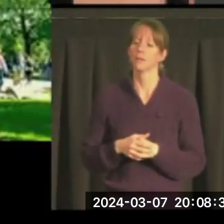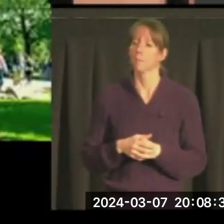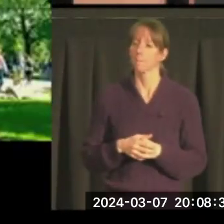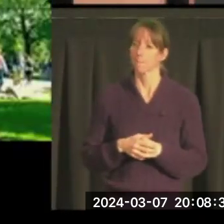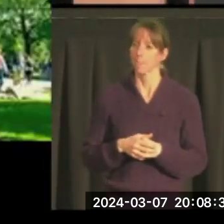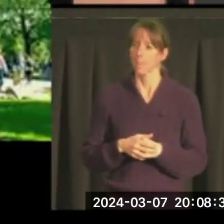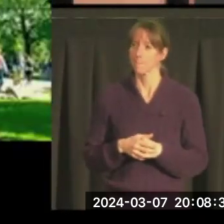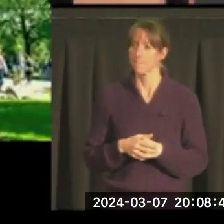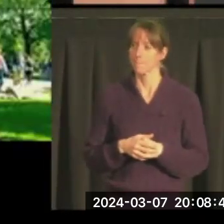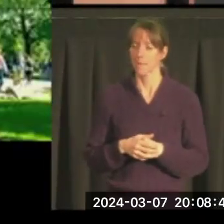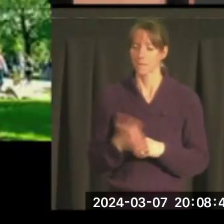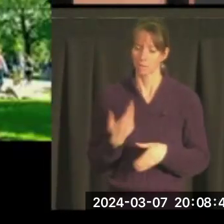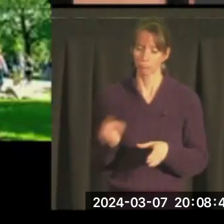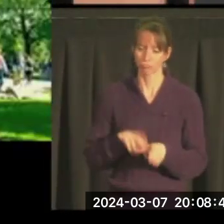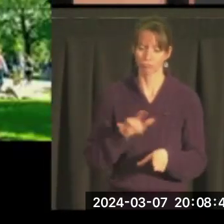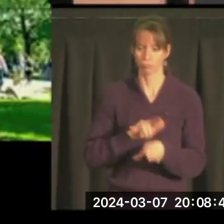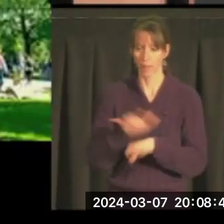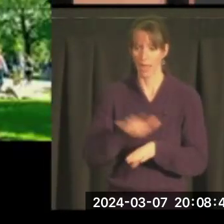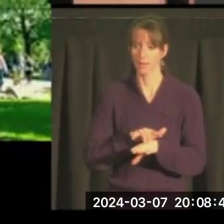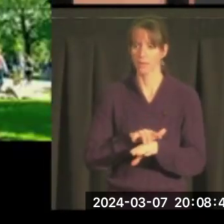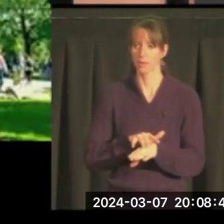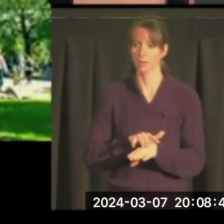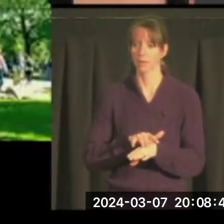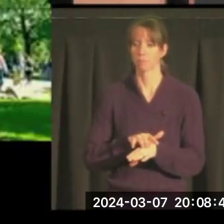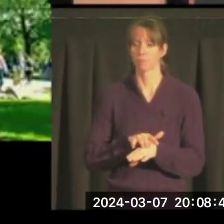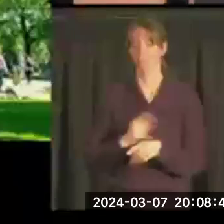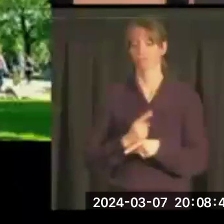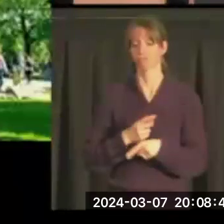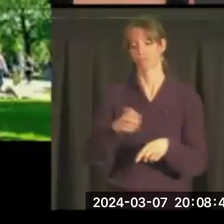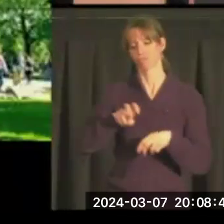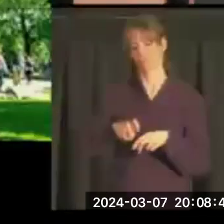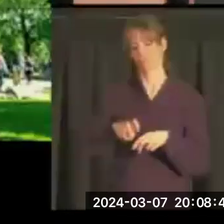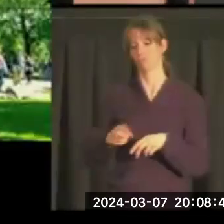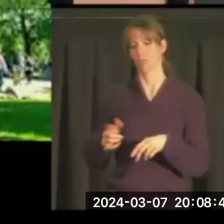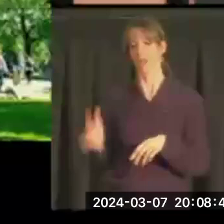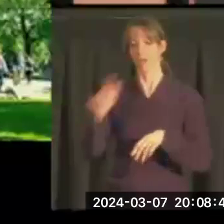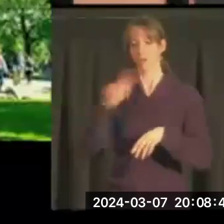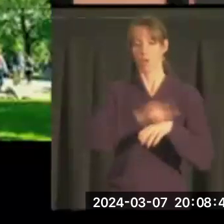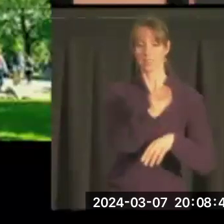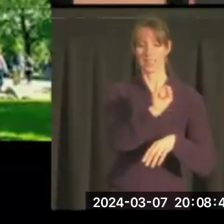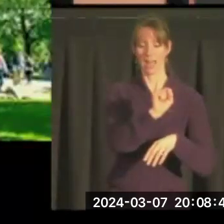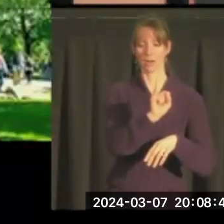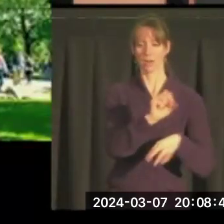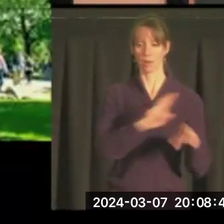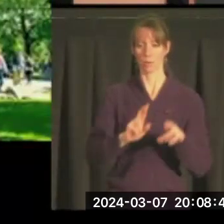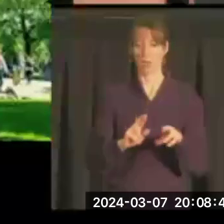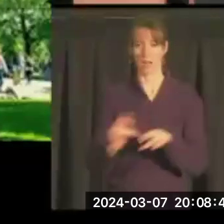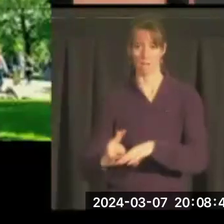So I got on a plane, coach class, flew to Seattle and got ready in Seattle to fly to Tokyo.